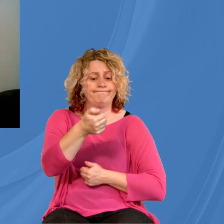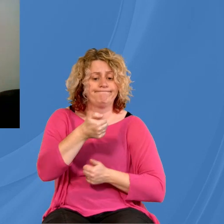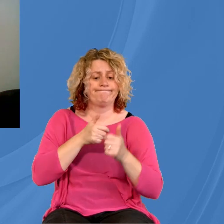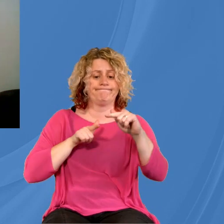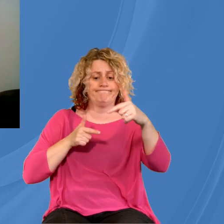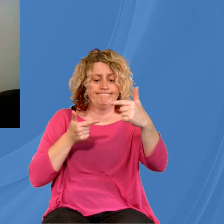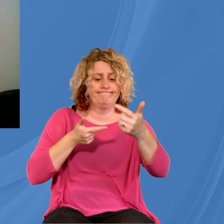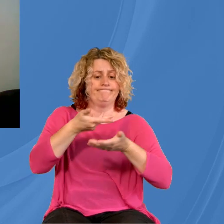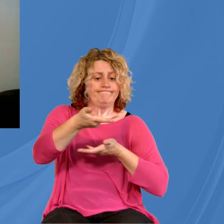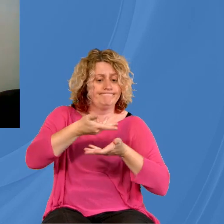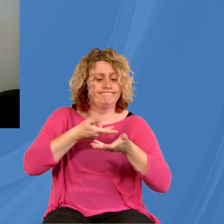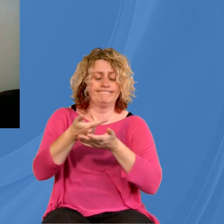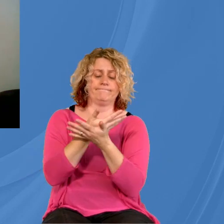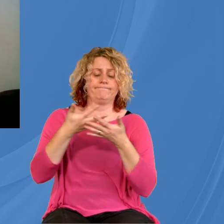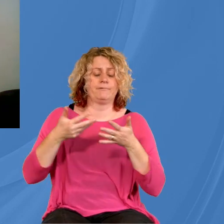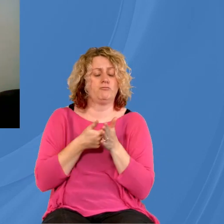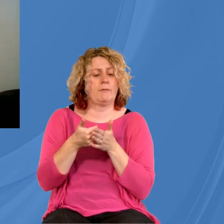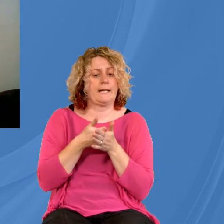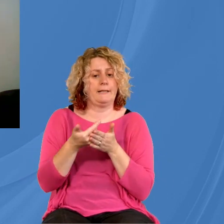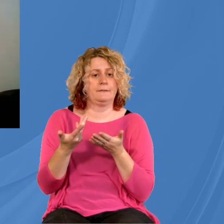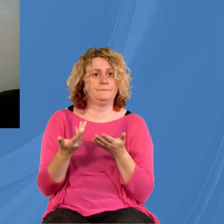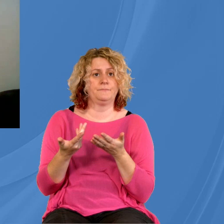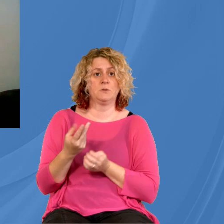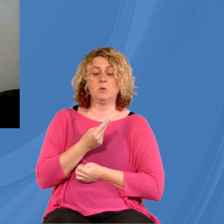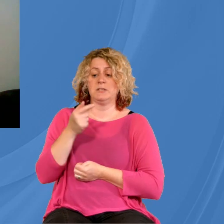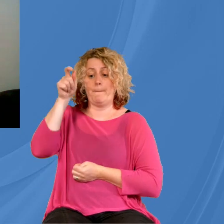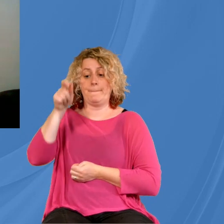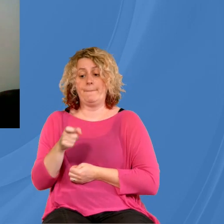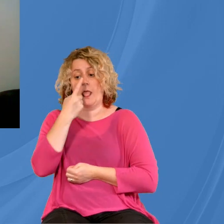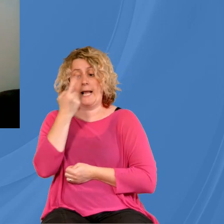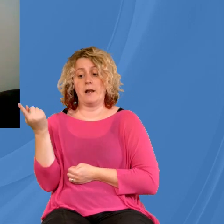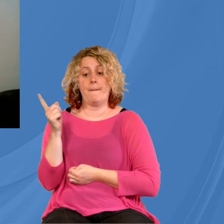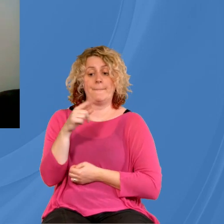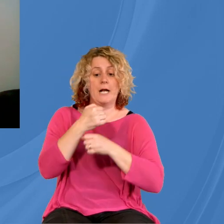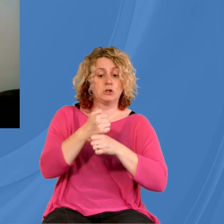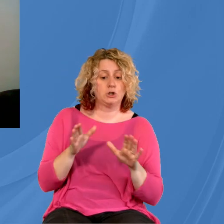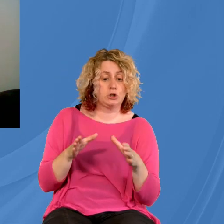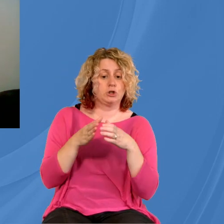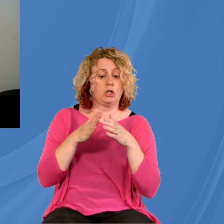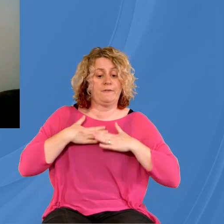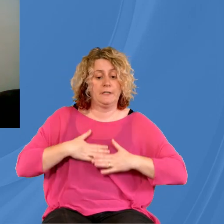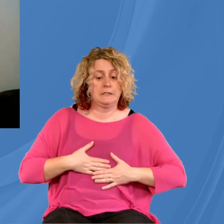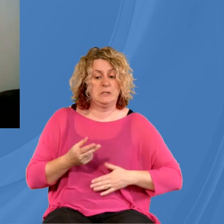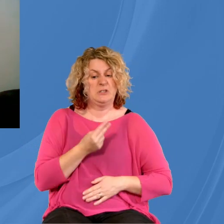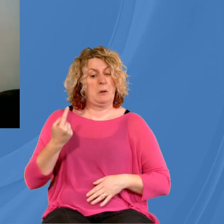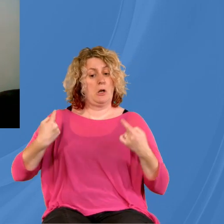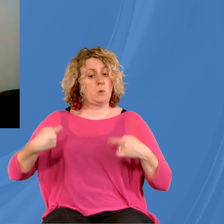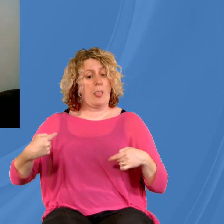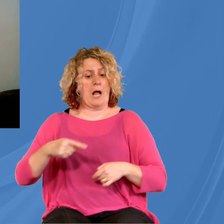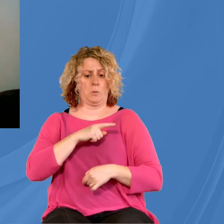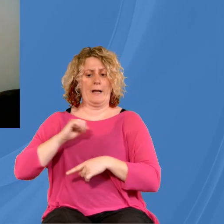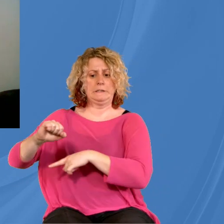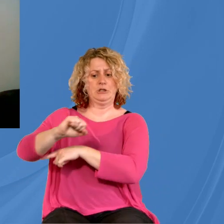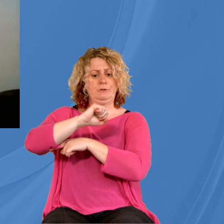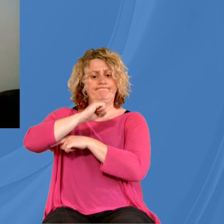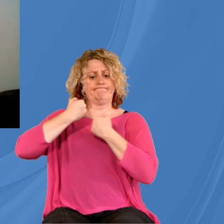meet with us physically, some people are not going to be allowed to meet, some people will choose not to meet, perhaps because of anxiety. How do we serve those,